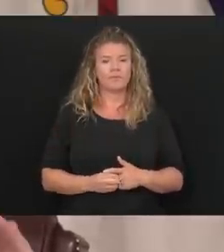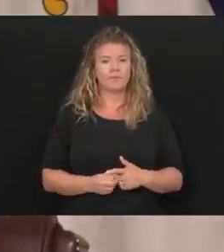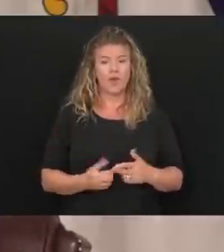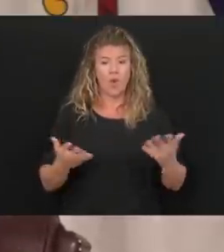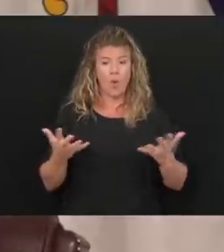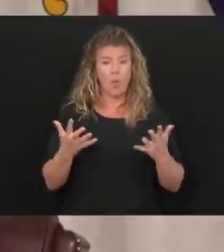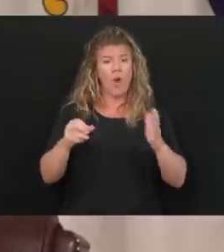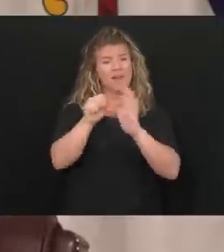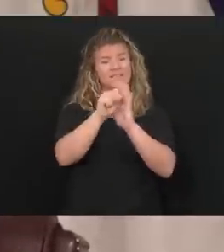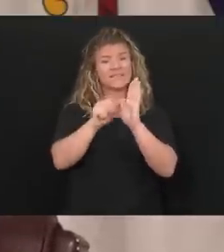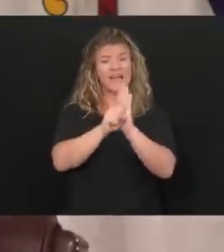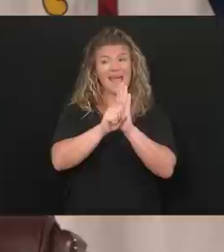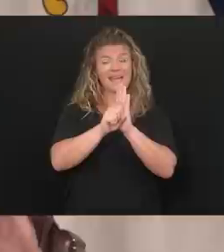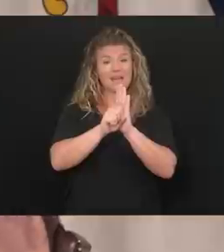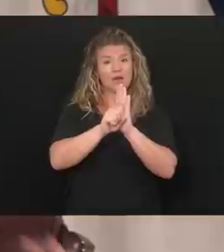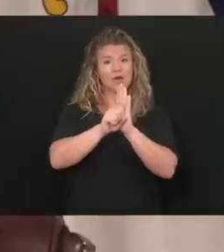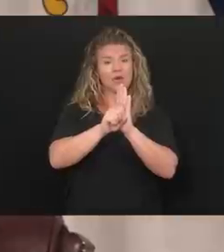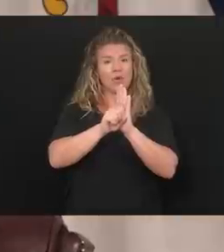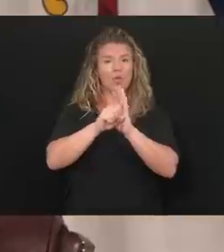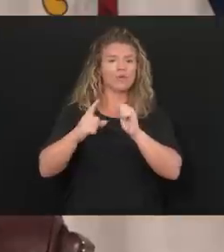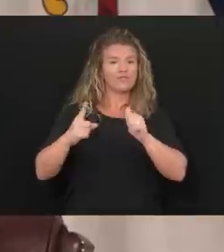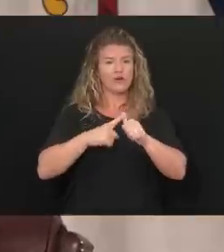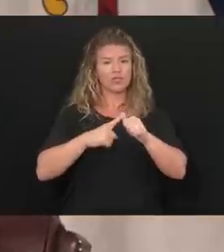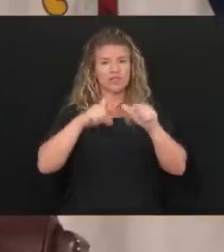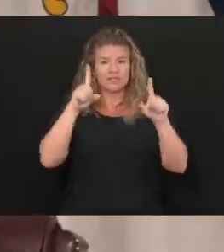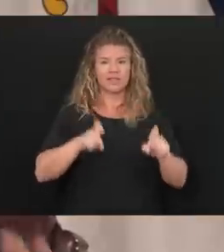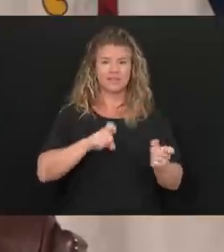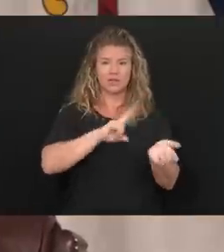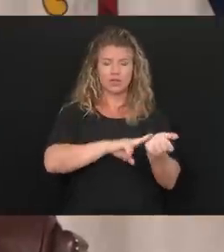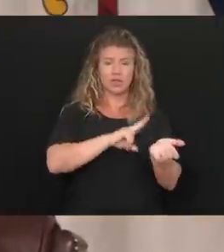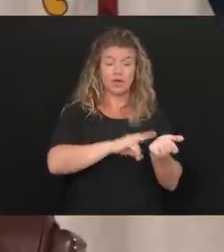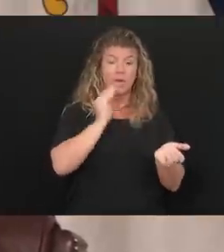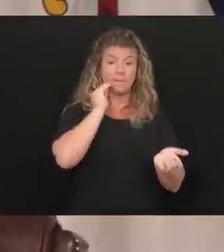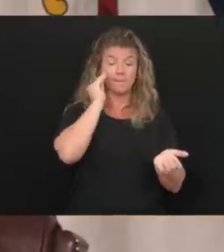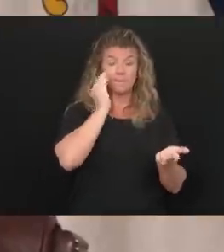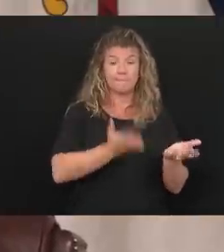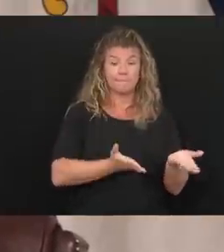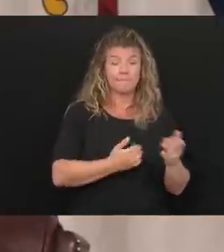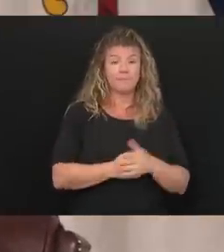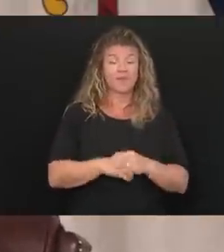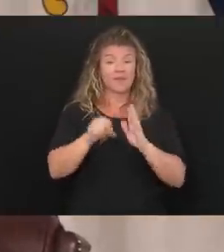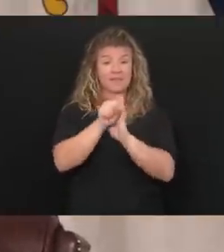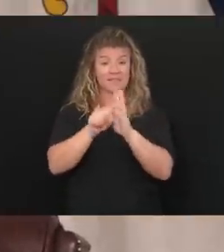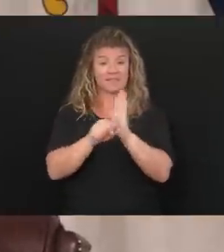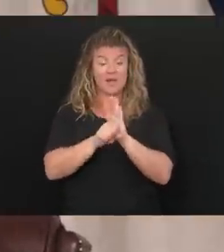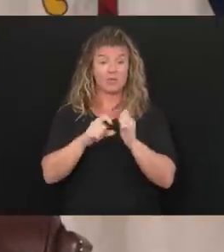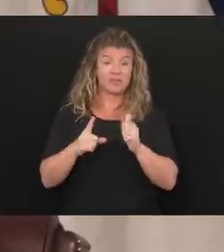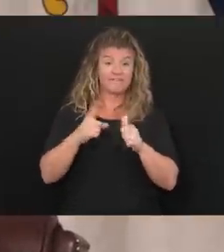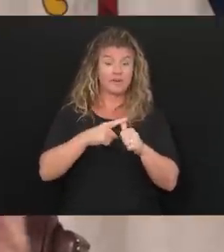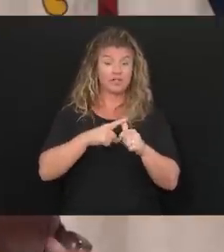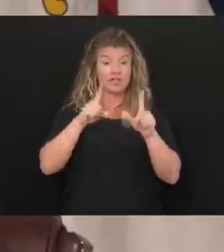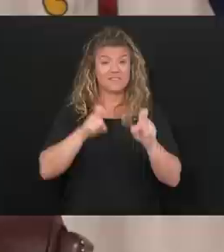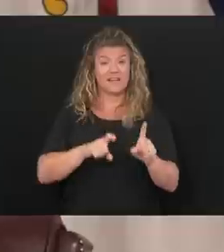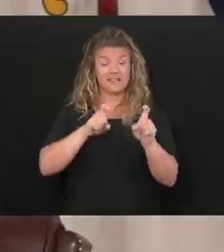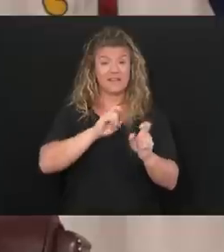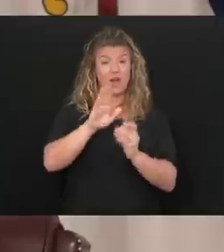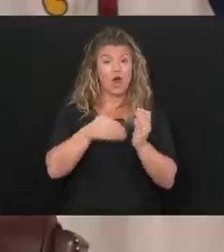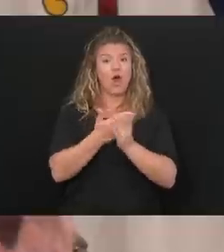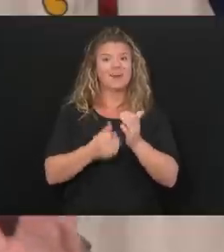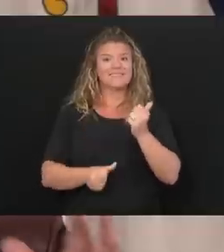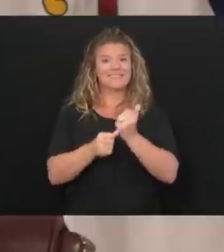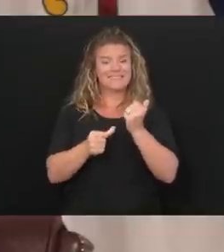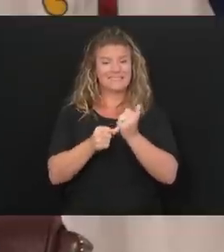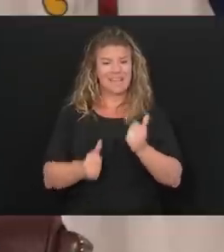the nation was first as far as testing all of our nursing homes? What state in the nation was first on testing all the assisted